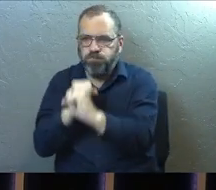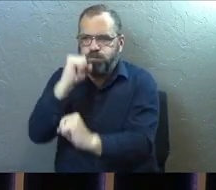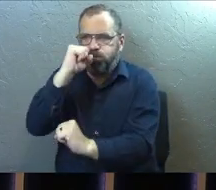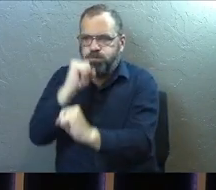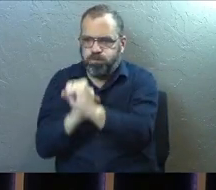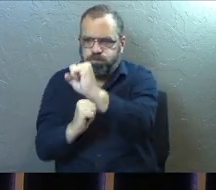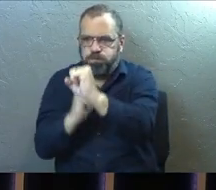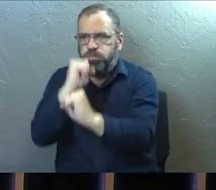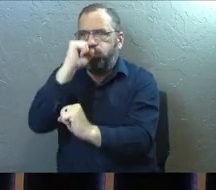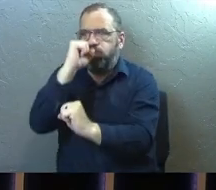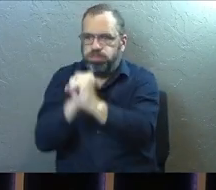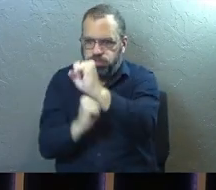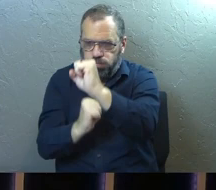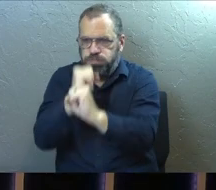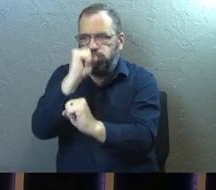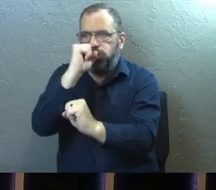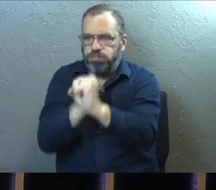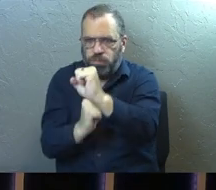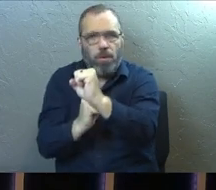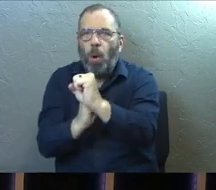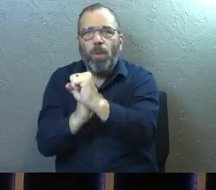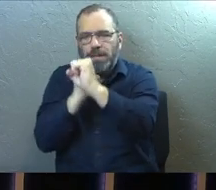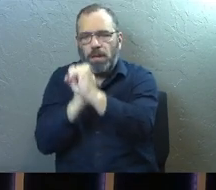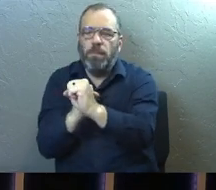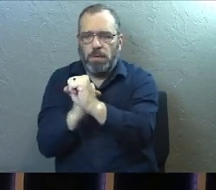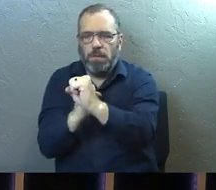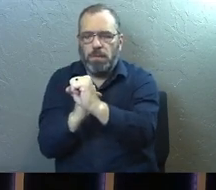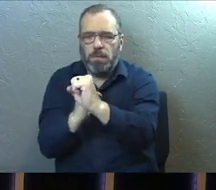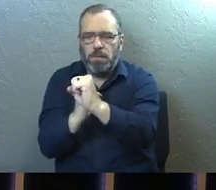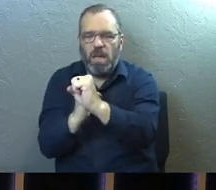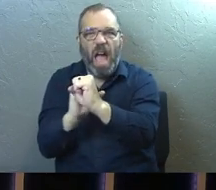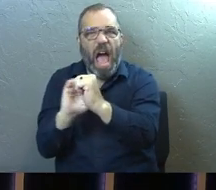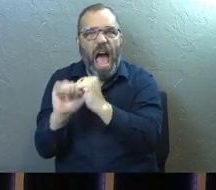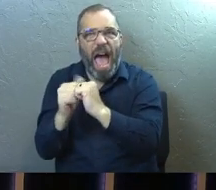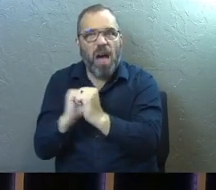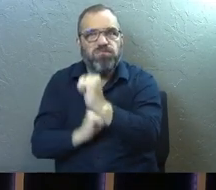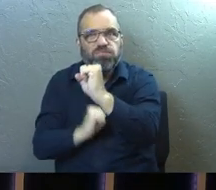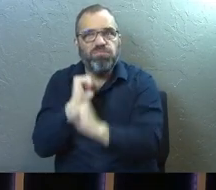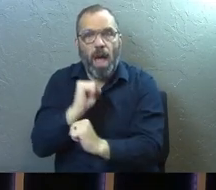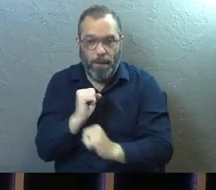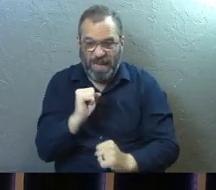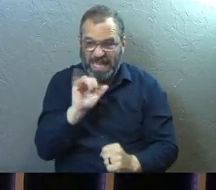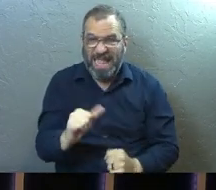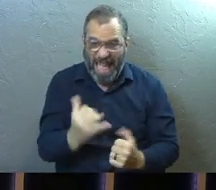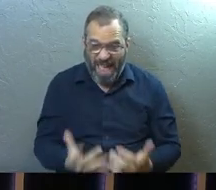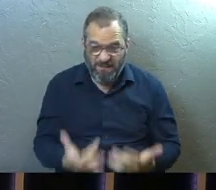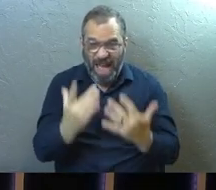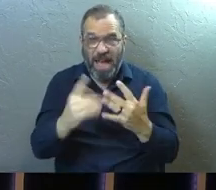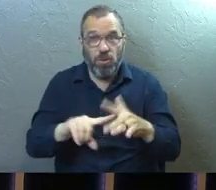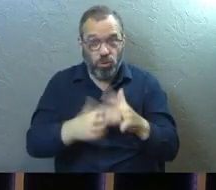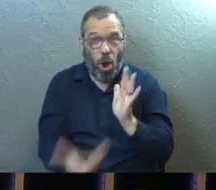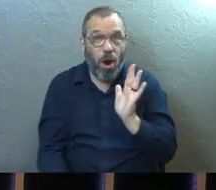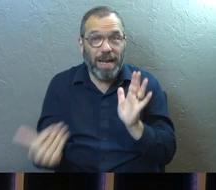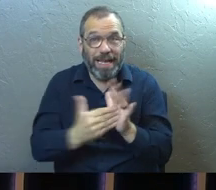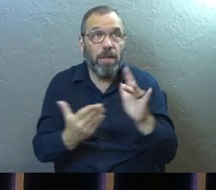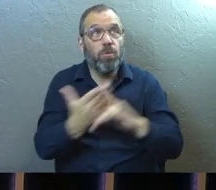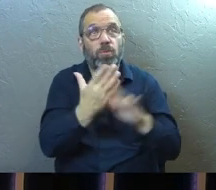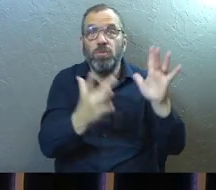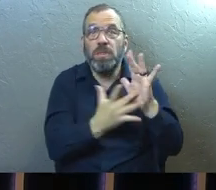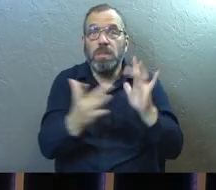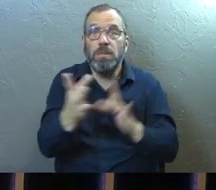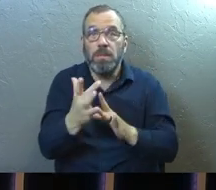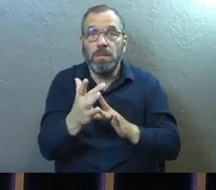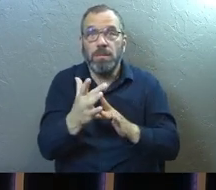And how do we get back that back? Because the fire that has gone out can be reignited by Jesus.